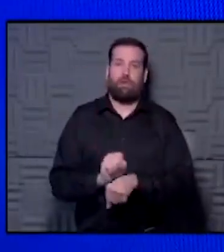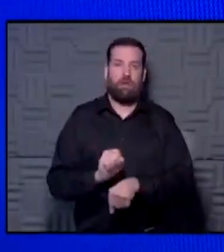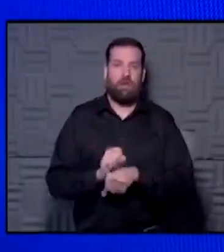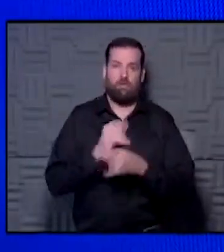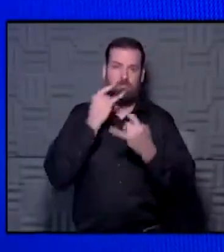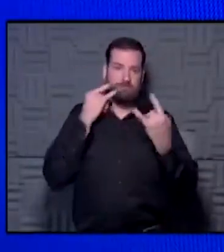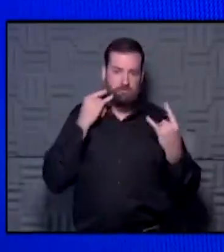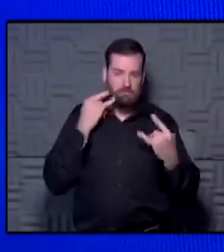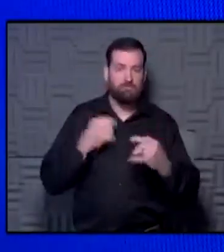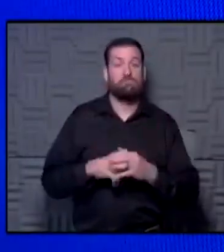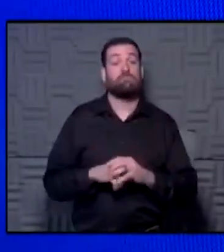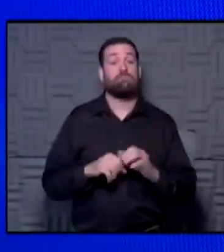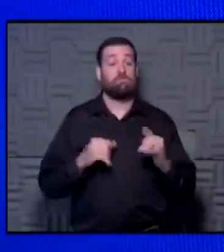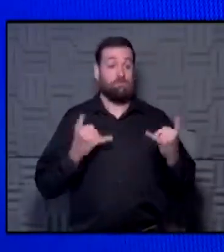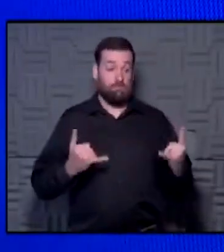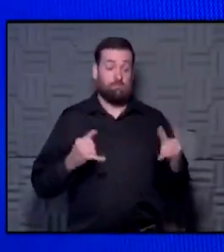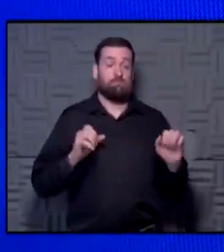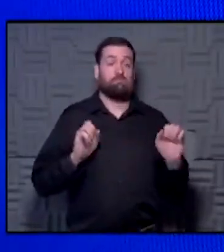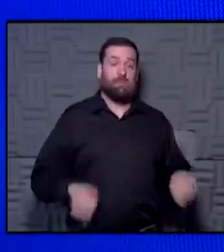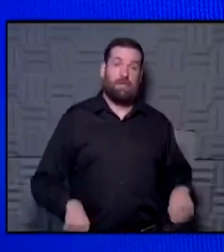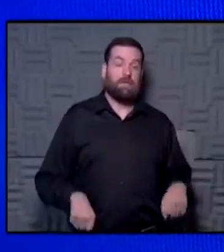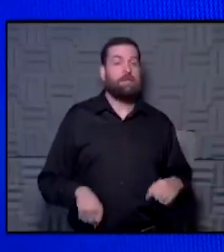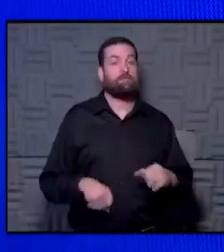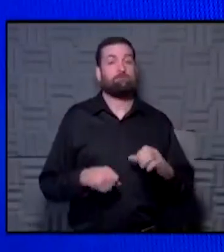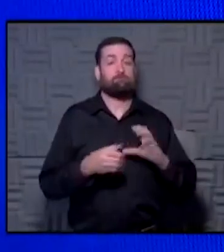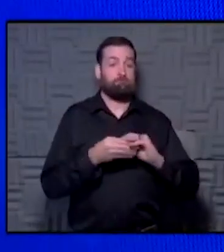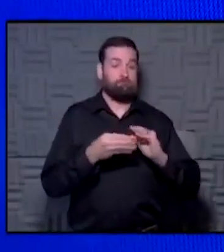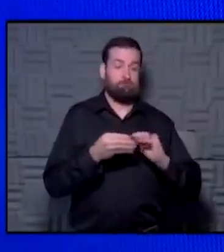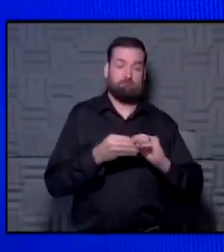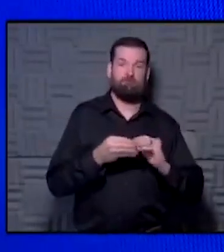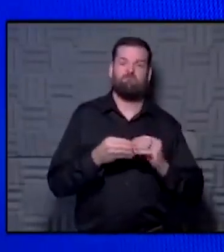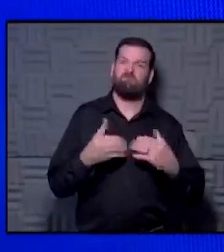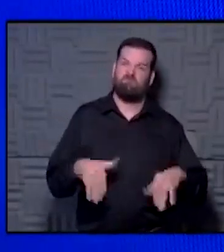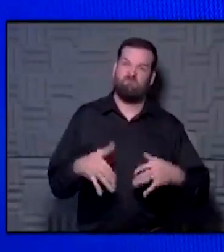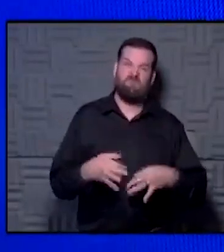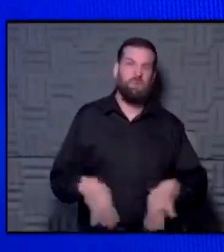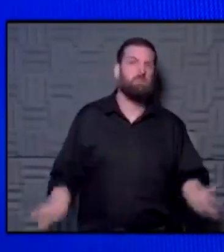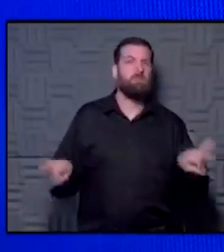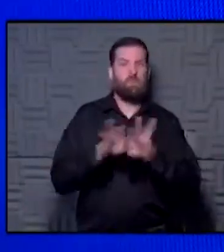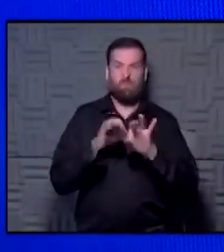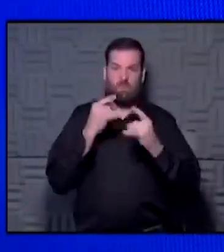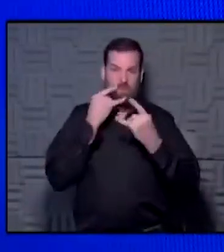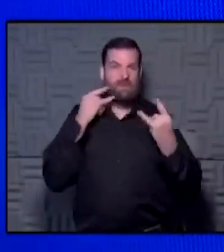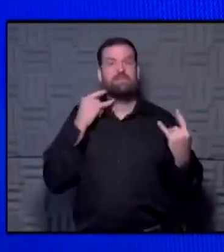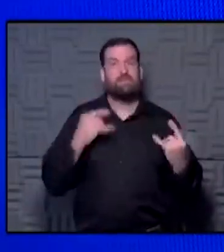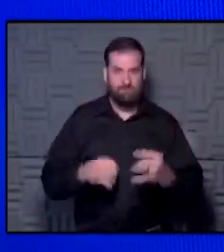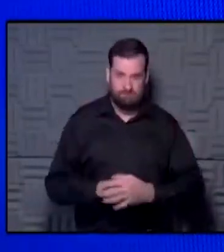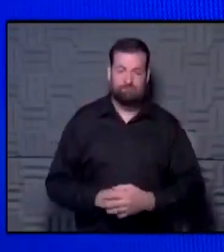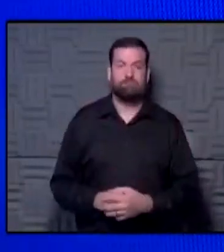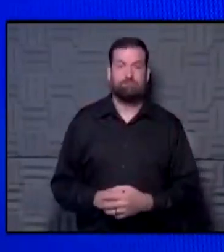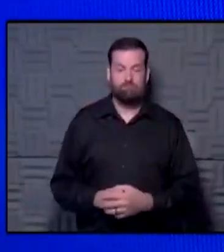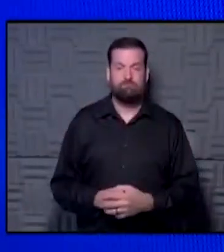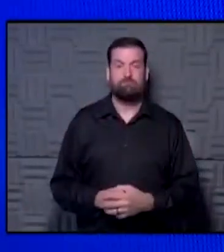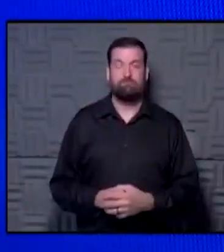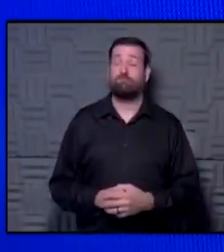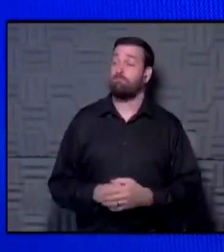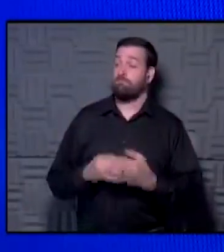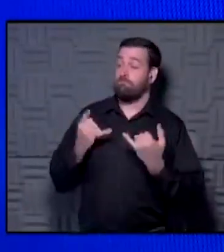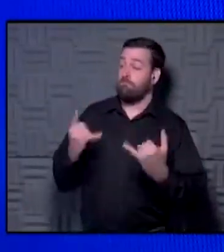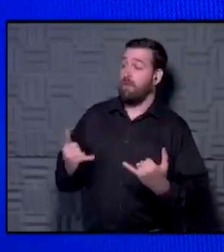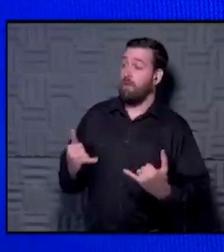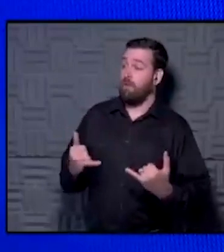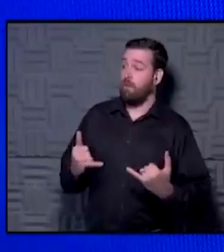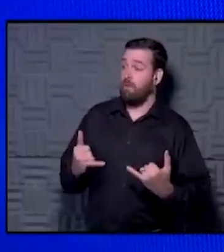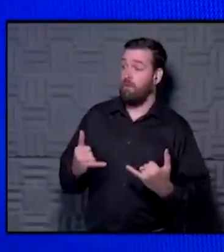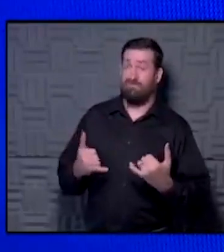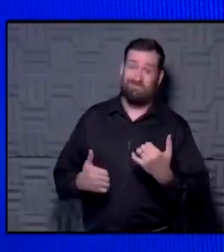And they probably can now testify to how important it is to wear a mask. And so, I think now it's